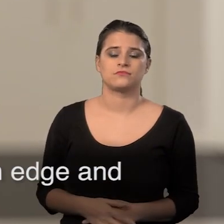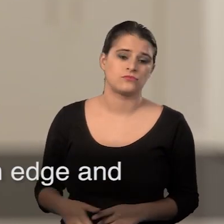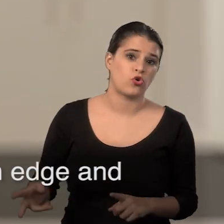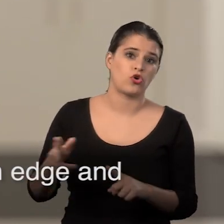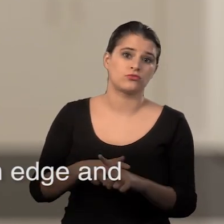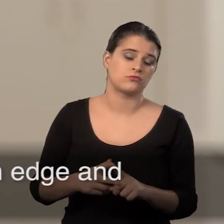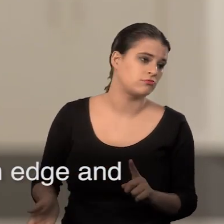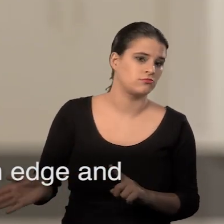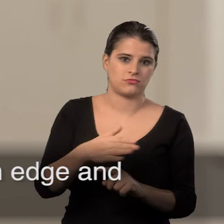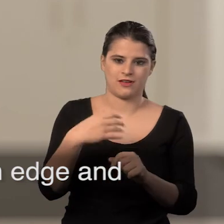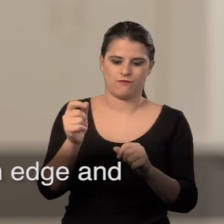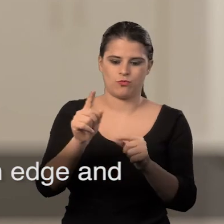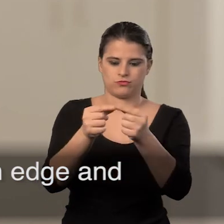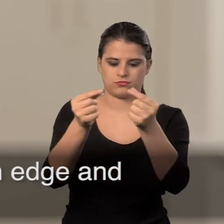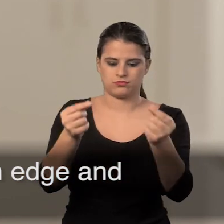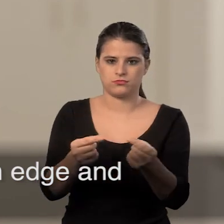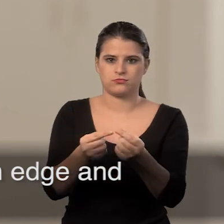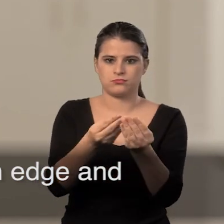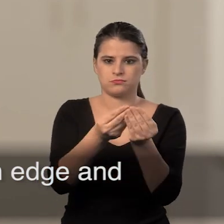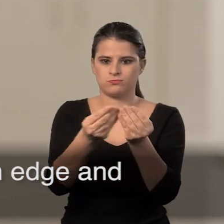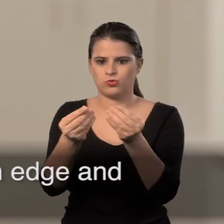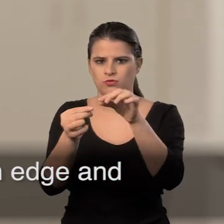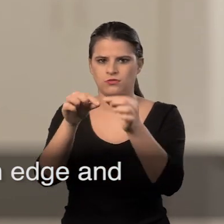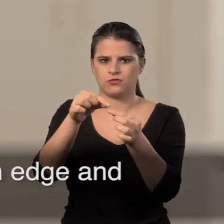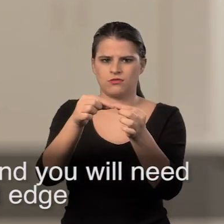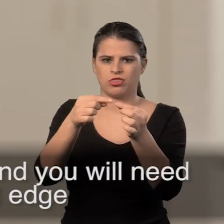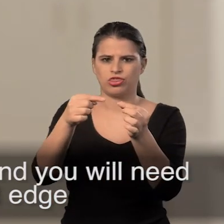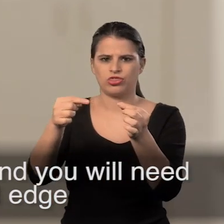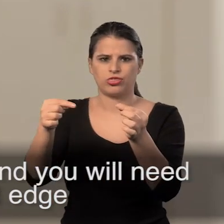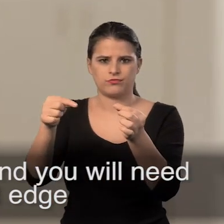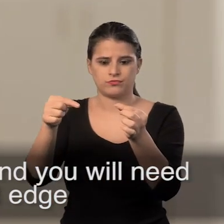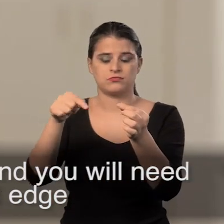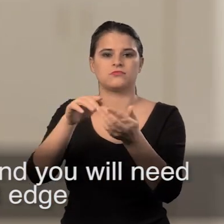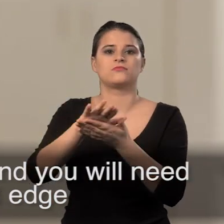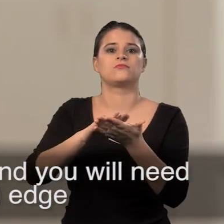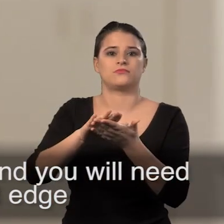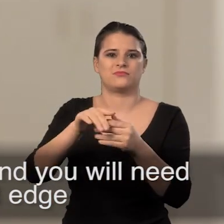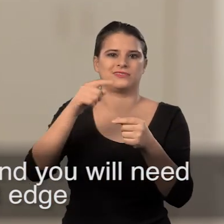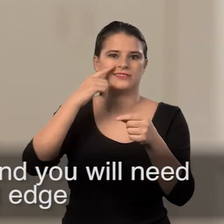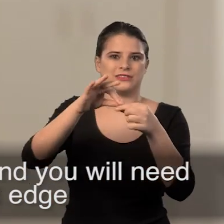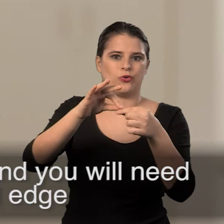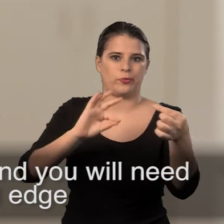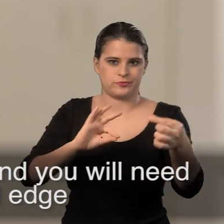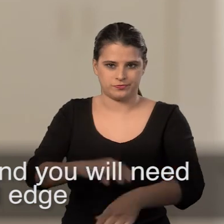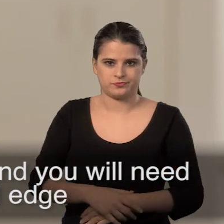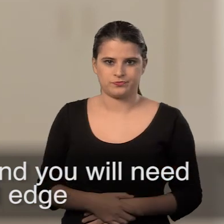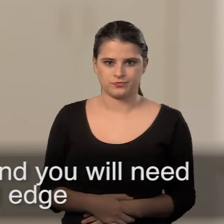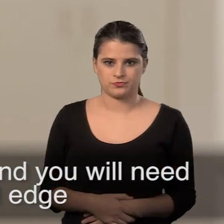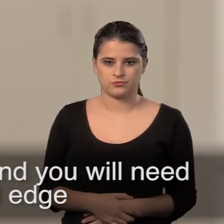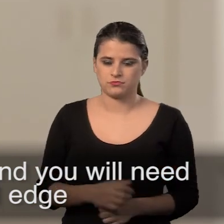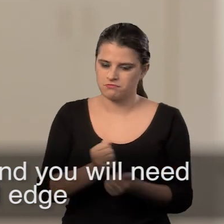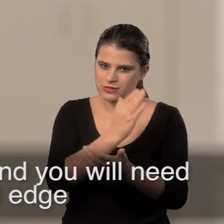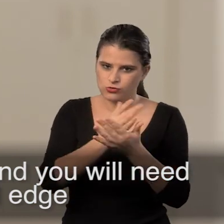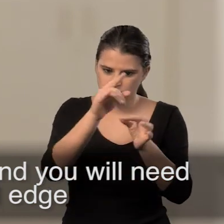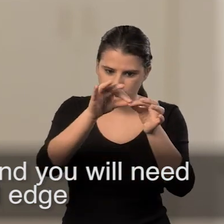All condoms come with a smooth edge and a serrated edge so that it makes them easier to open. So you'll need to open them on the